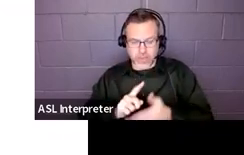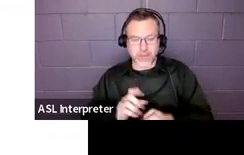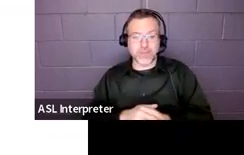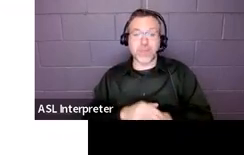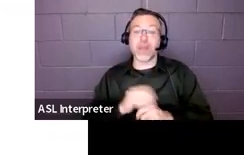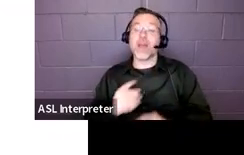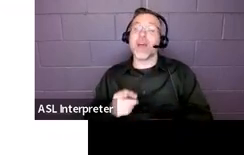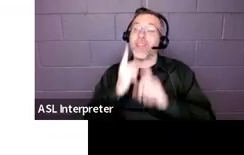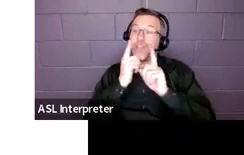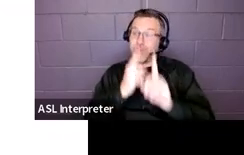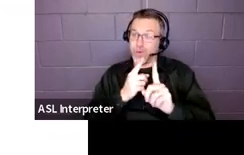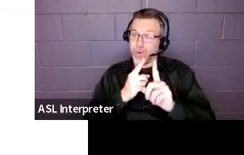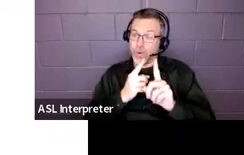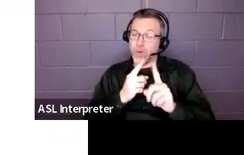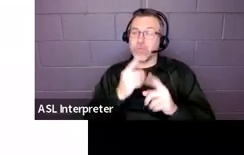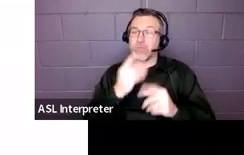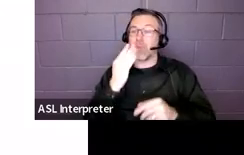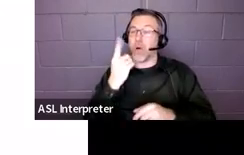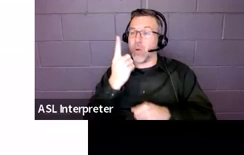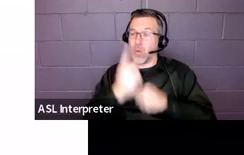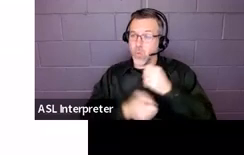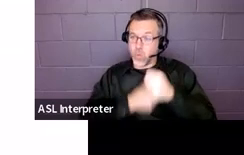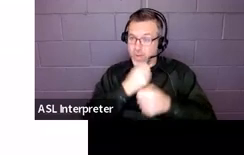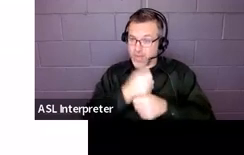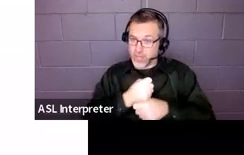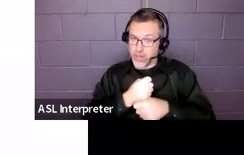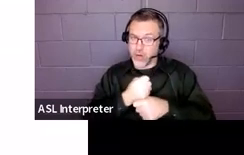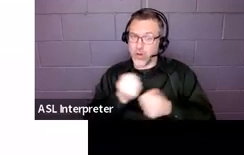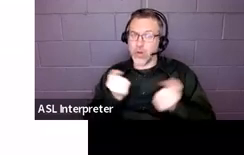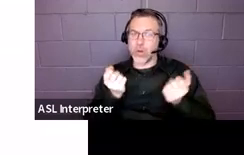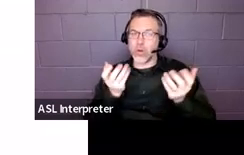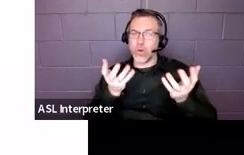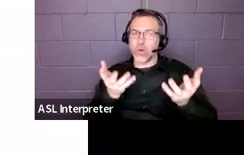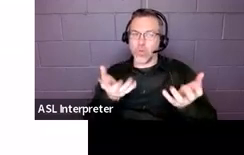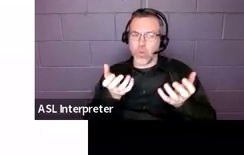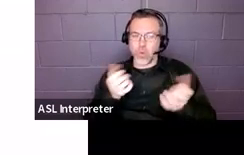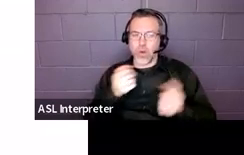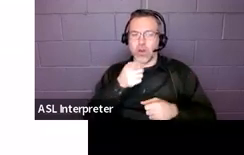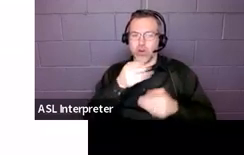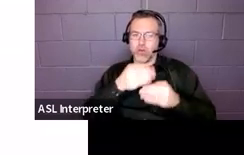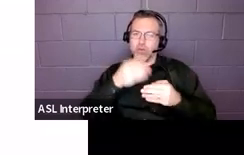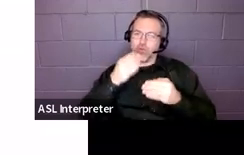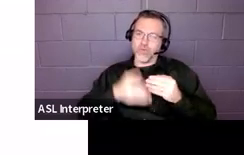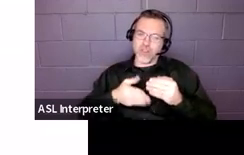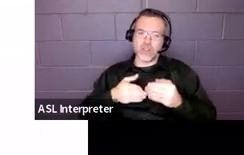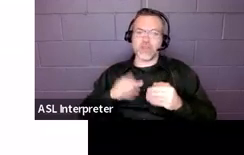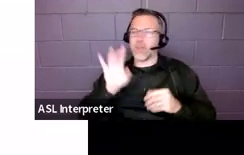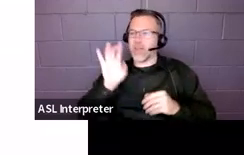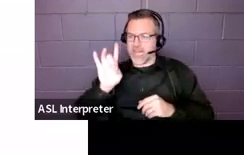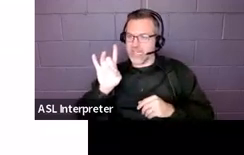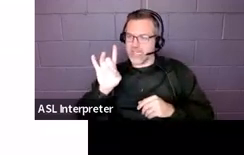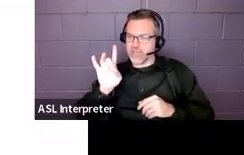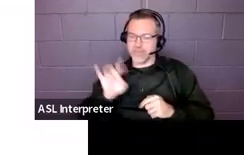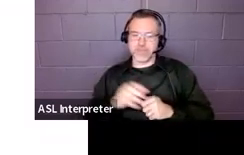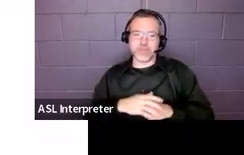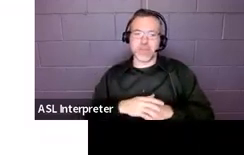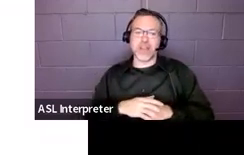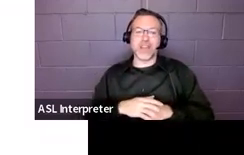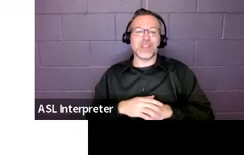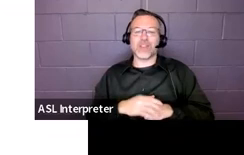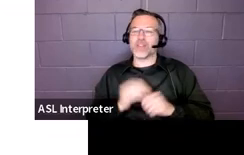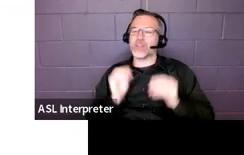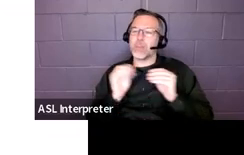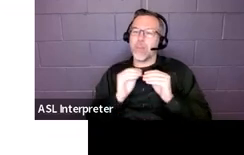within a year we want her to get to eight out of ten opportunities to do that. So, the objectives are just smaller